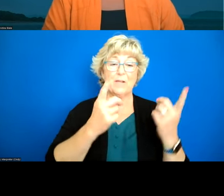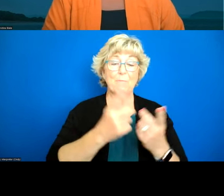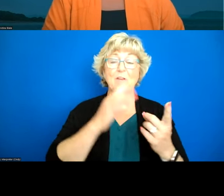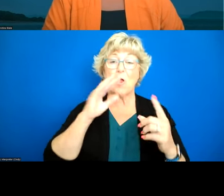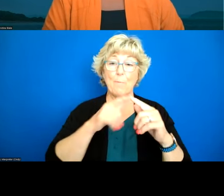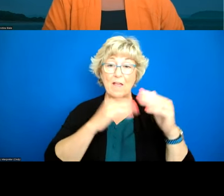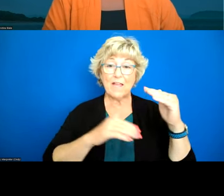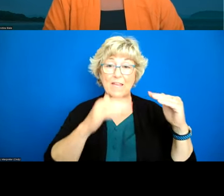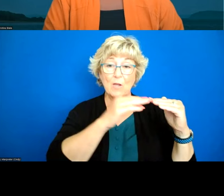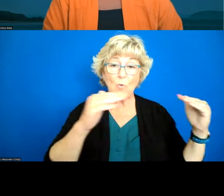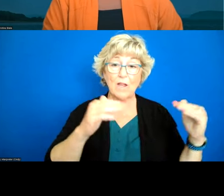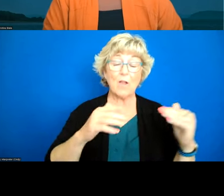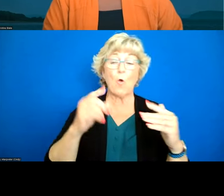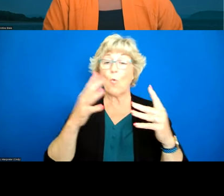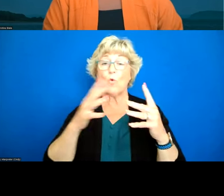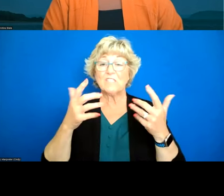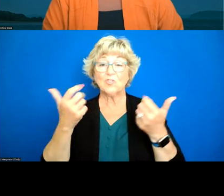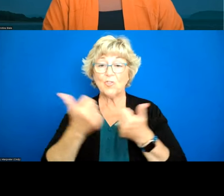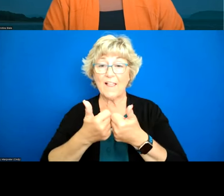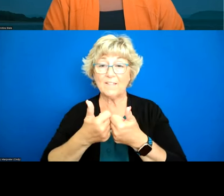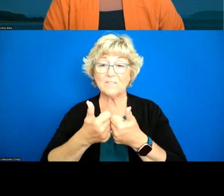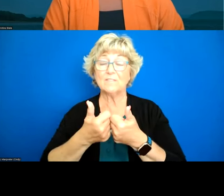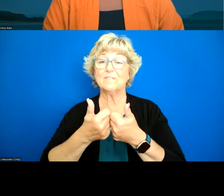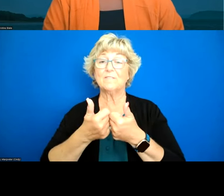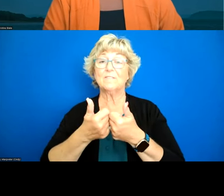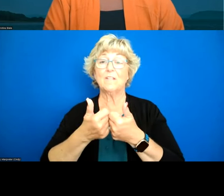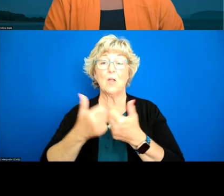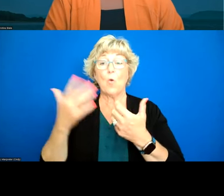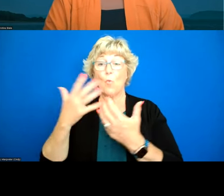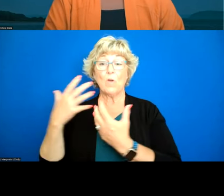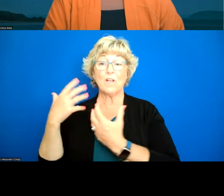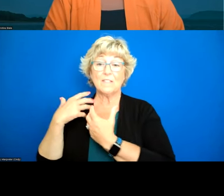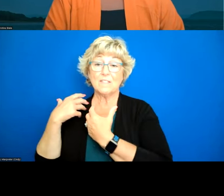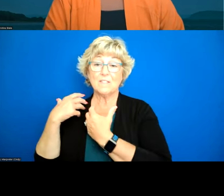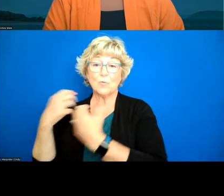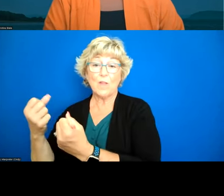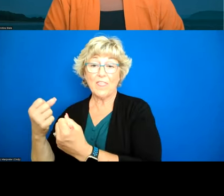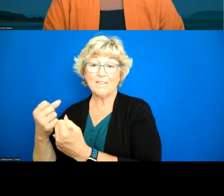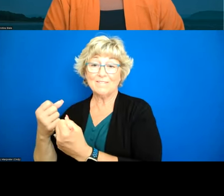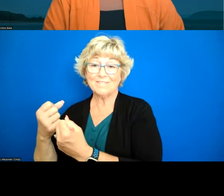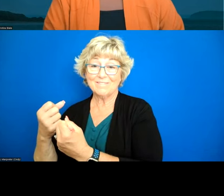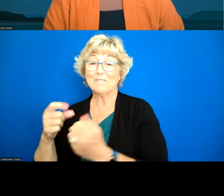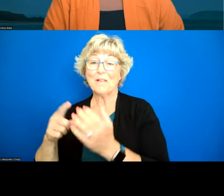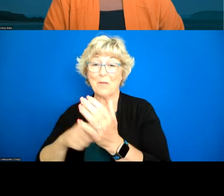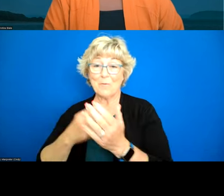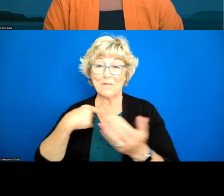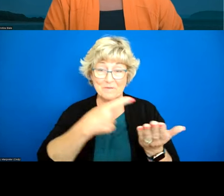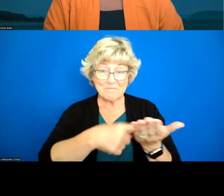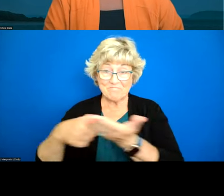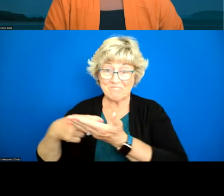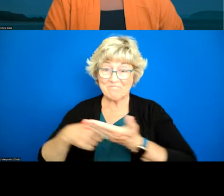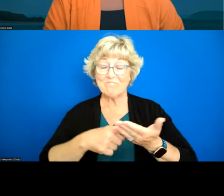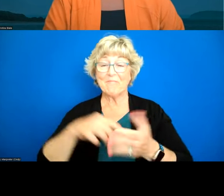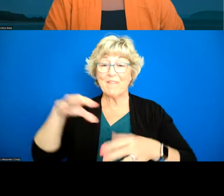what challenges they faced and um what strengths they had and once we did our discovery process